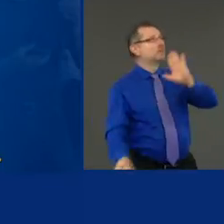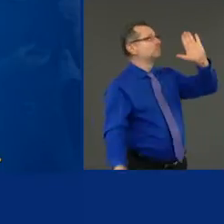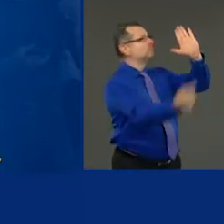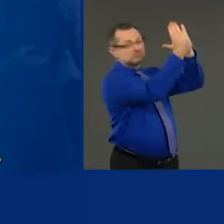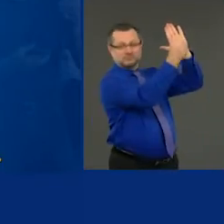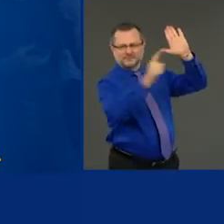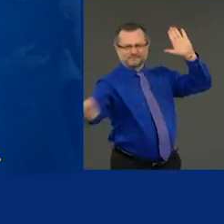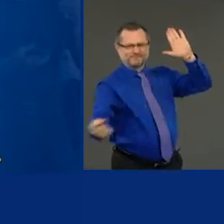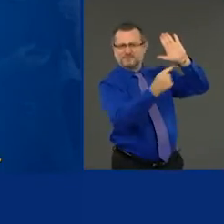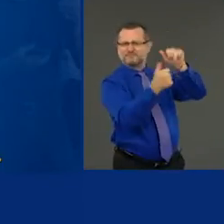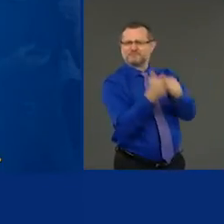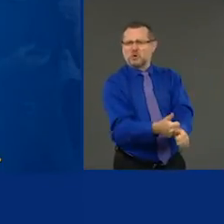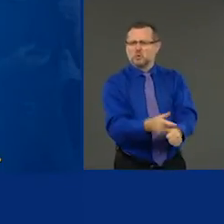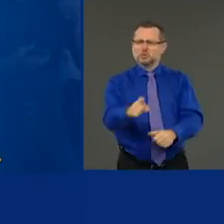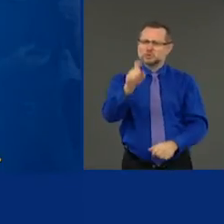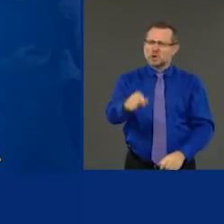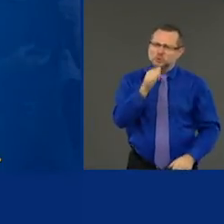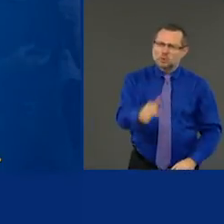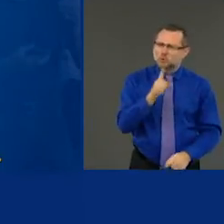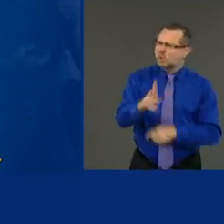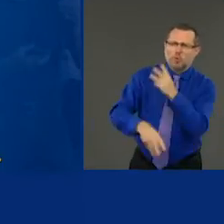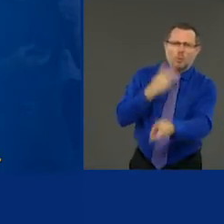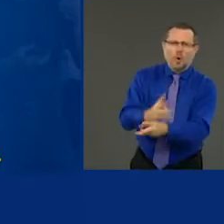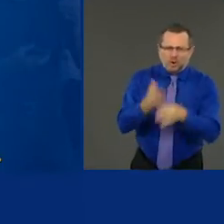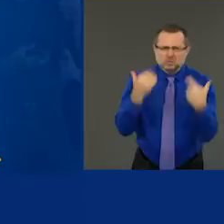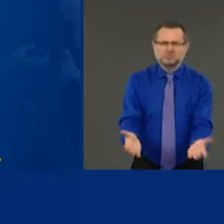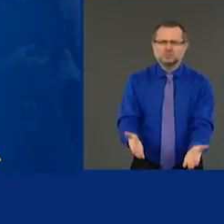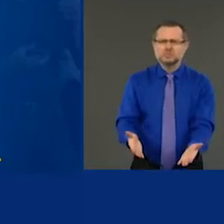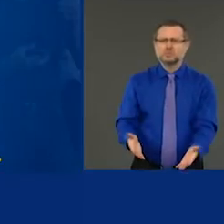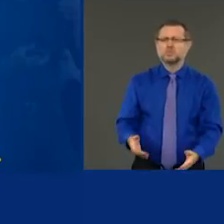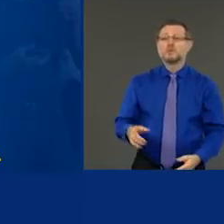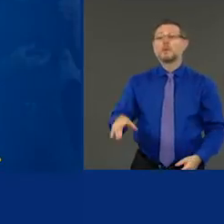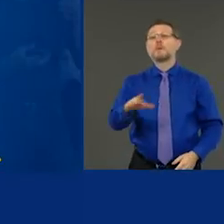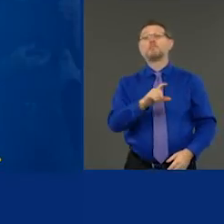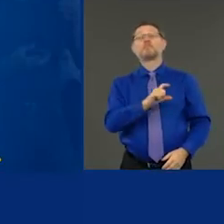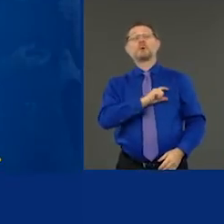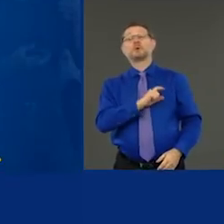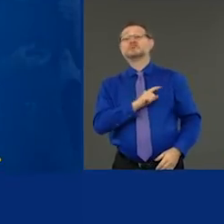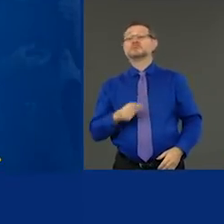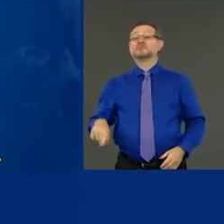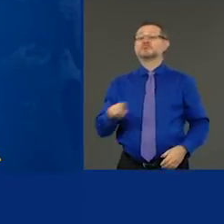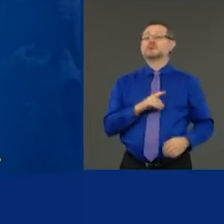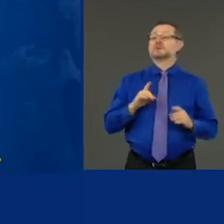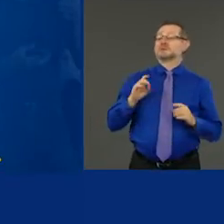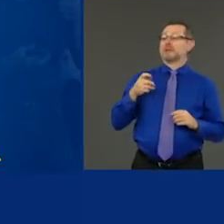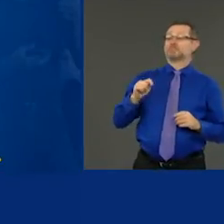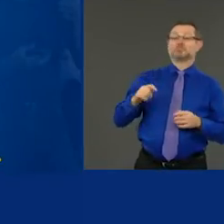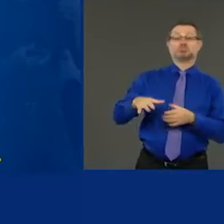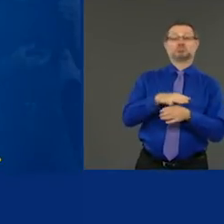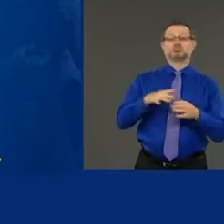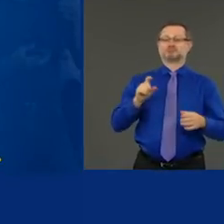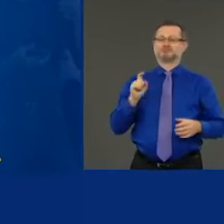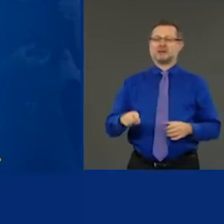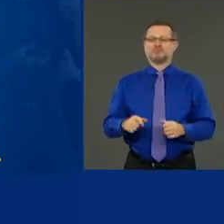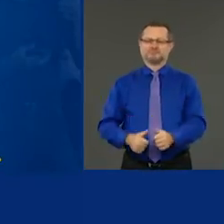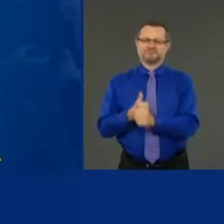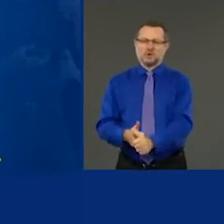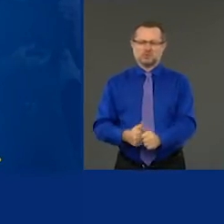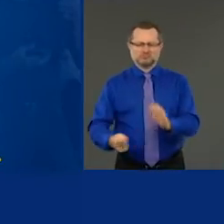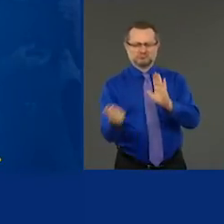works in life. And the police department has to enforce the law. And they are not doing it.